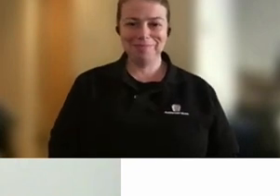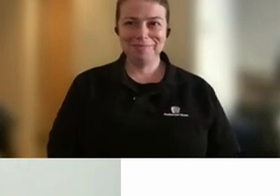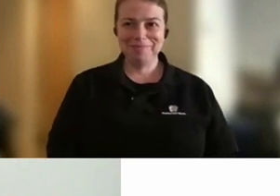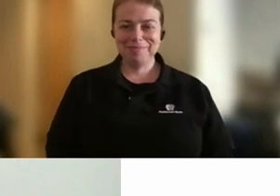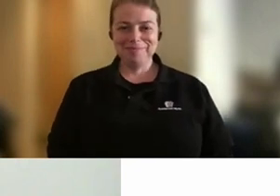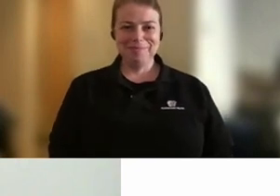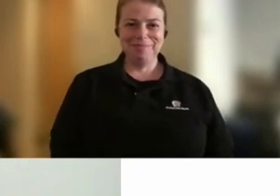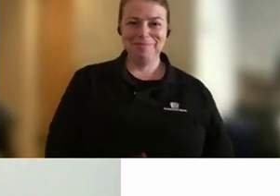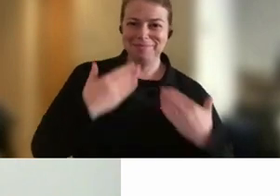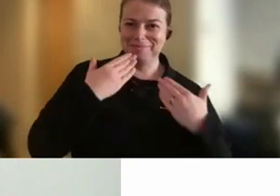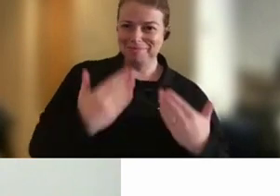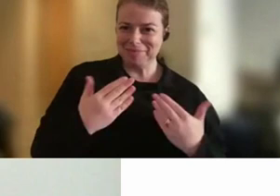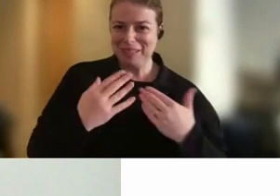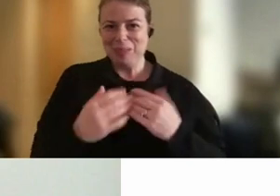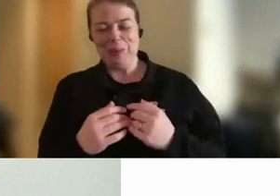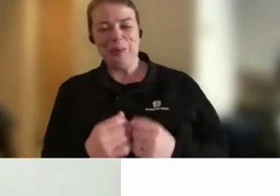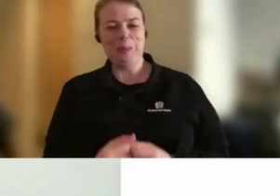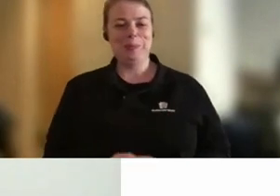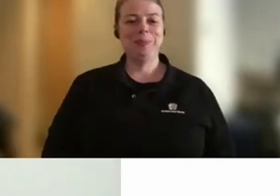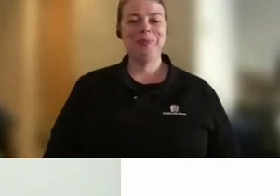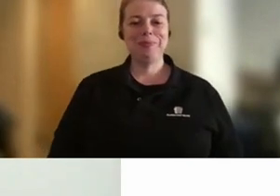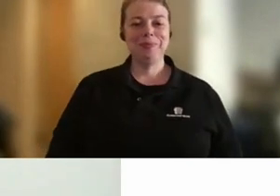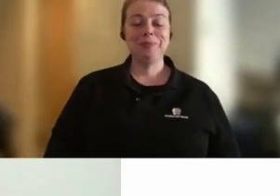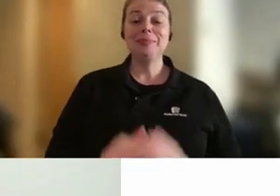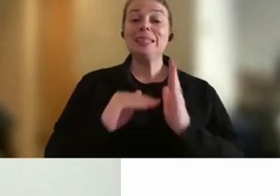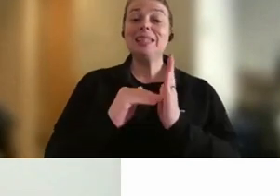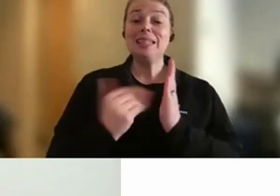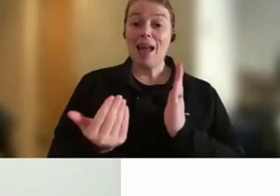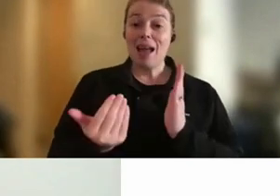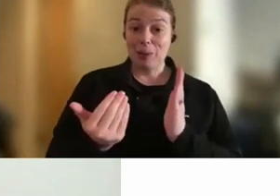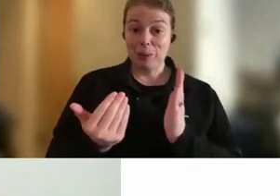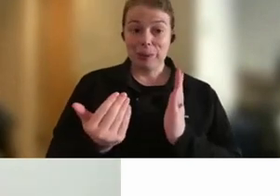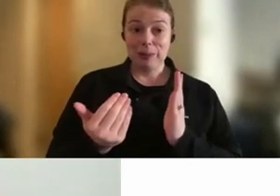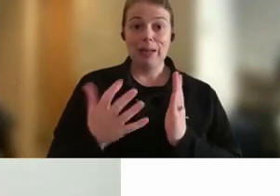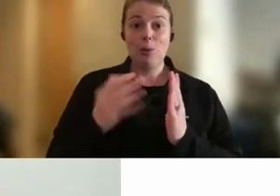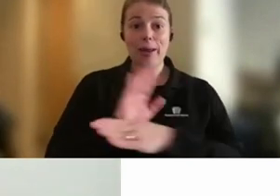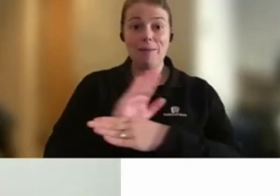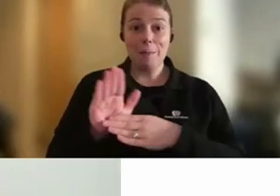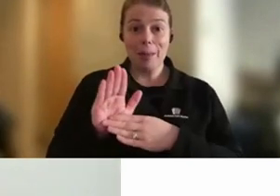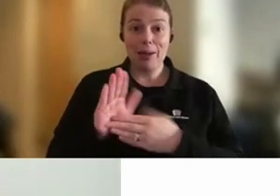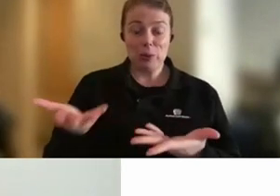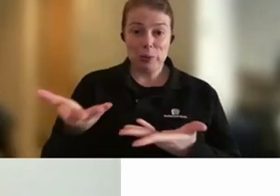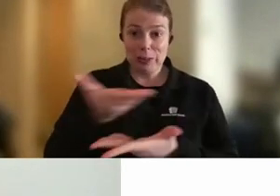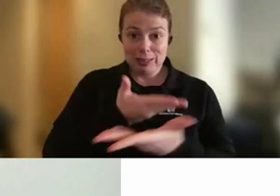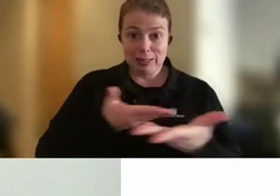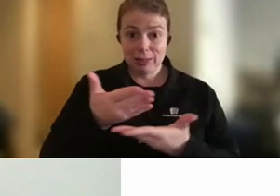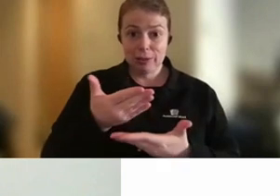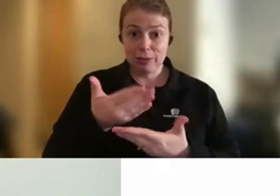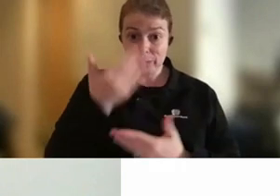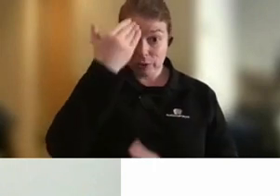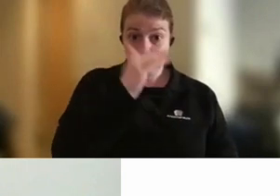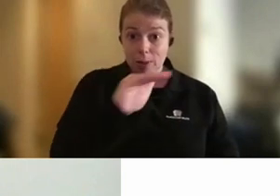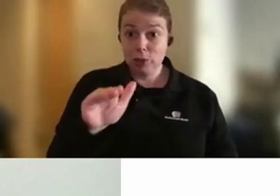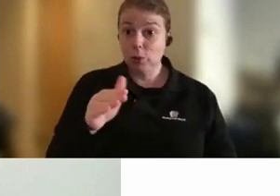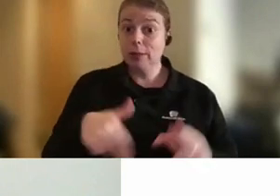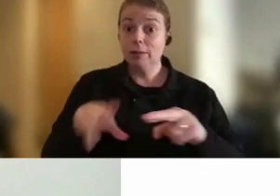Thank you so much for that. We are now going to move into our panel discussion. Just a reminder, if you have any questions for the panel,